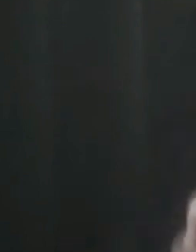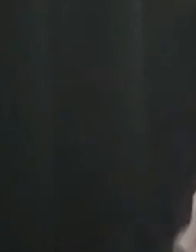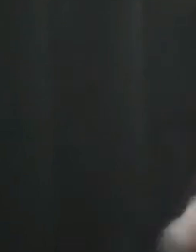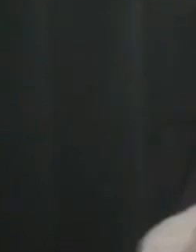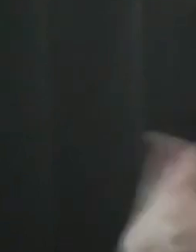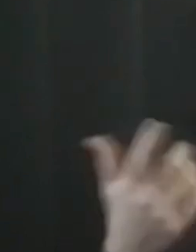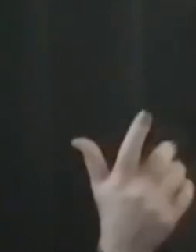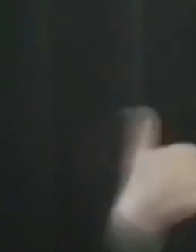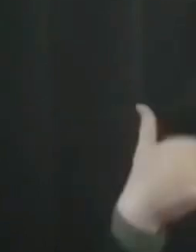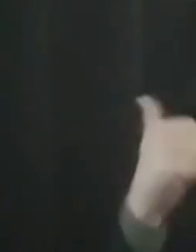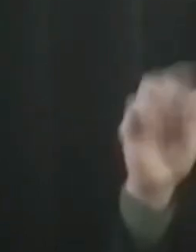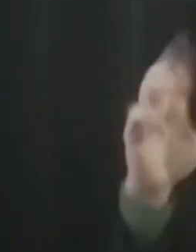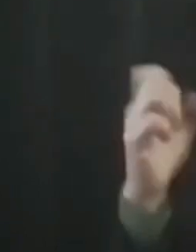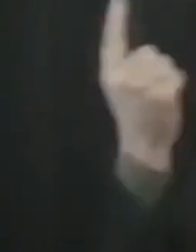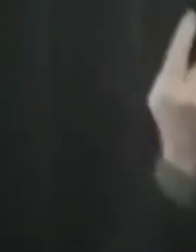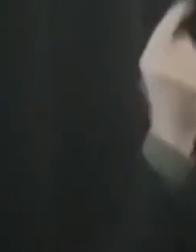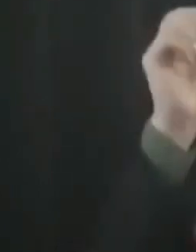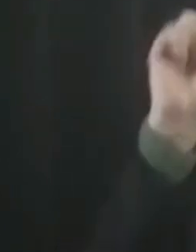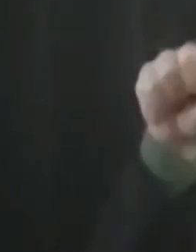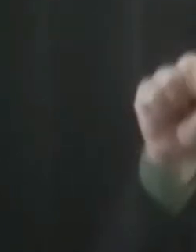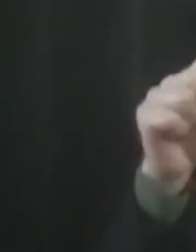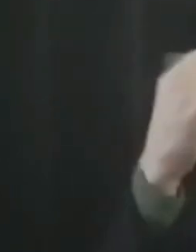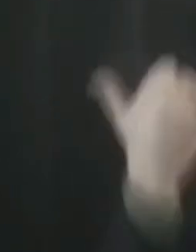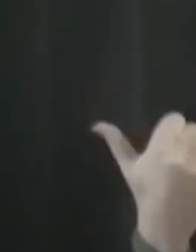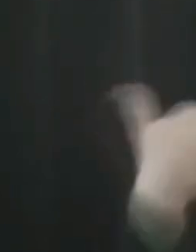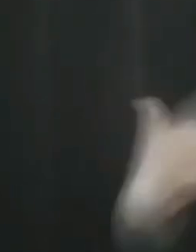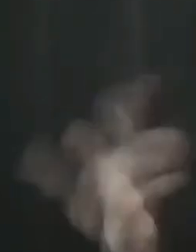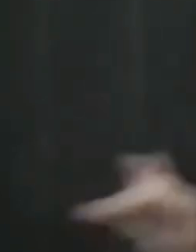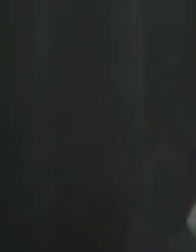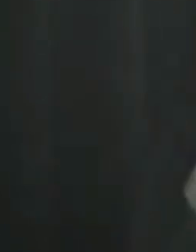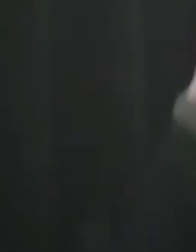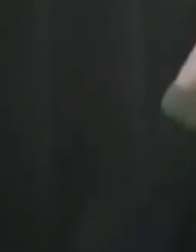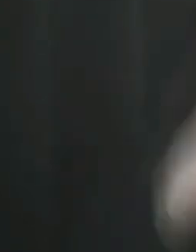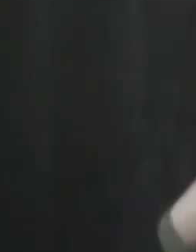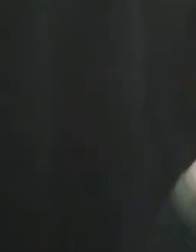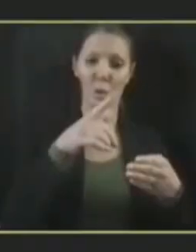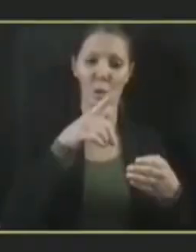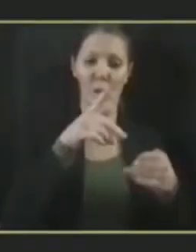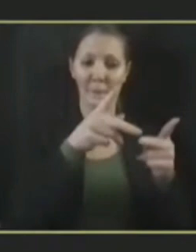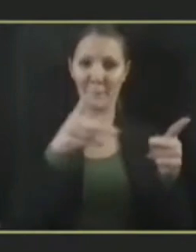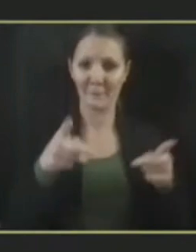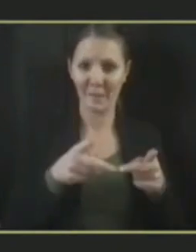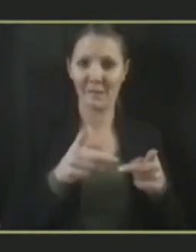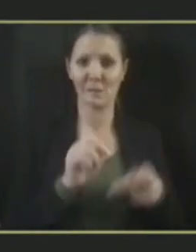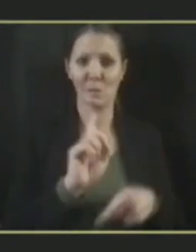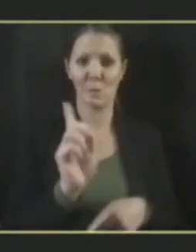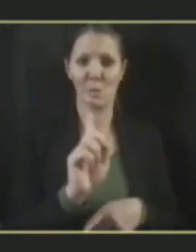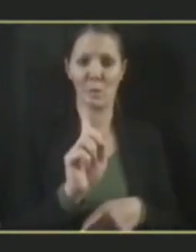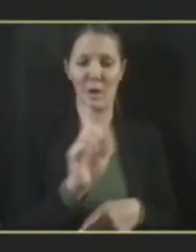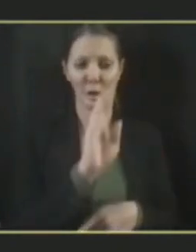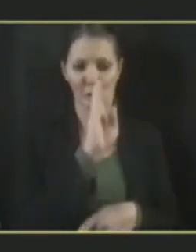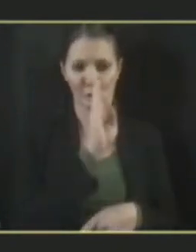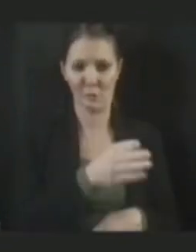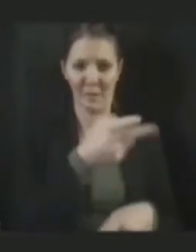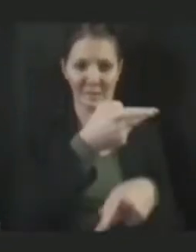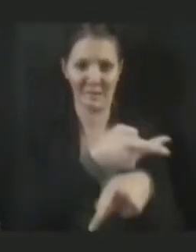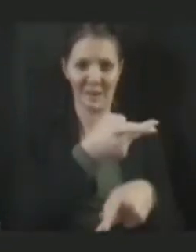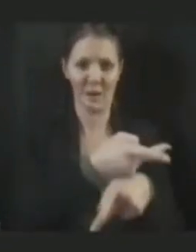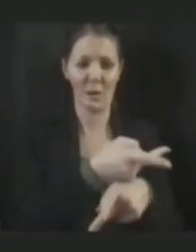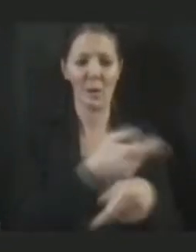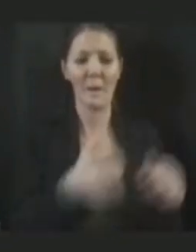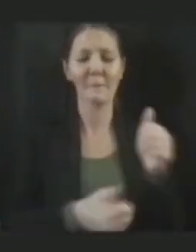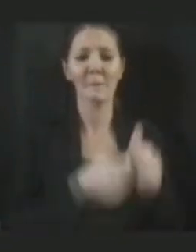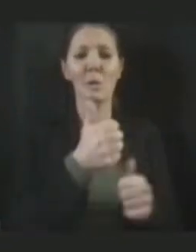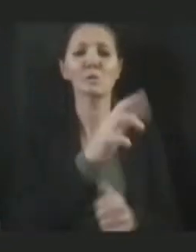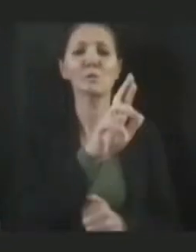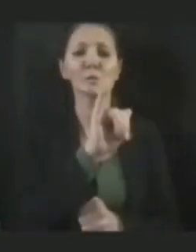to focus initially here on the facilities and populations that directly care for the most at